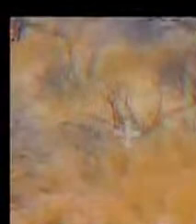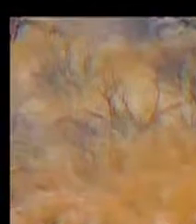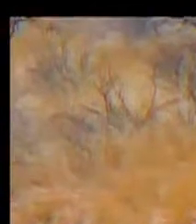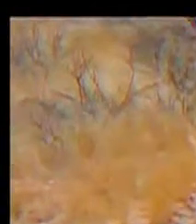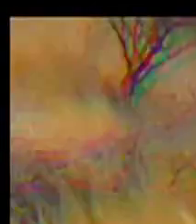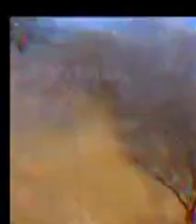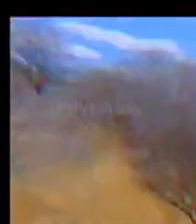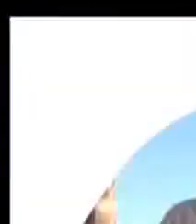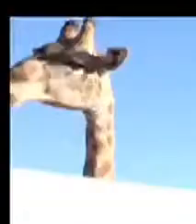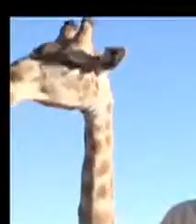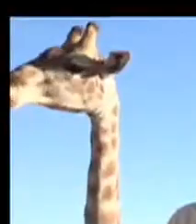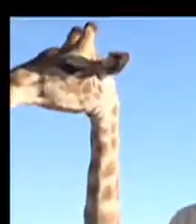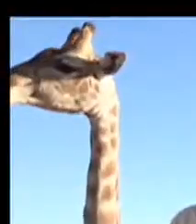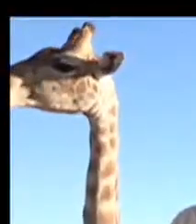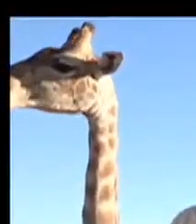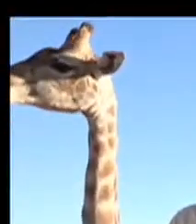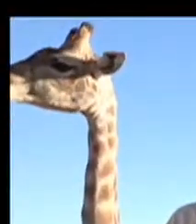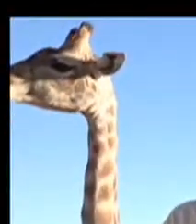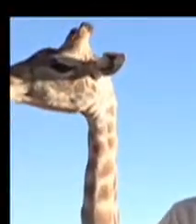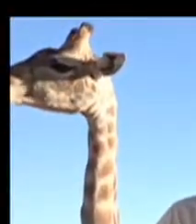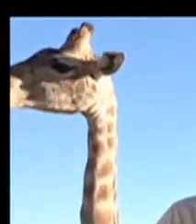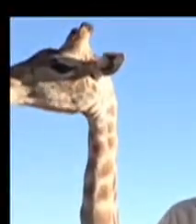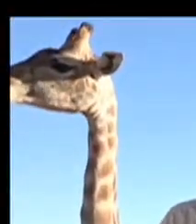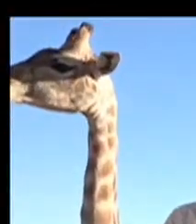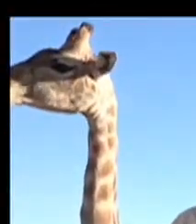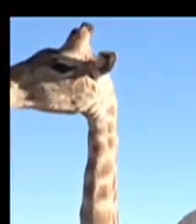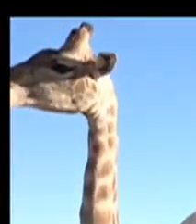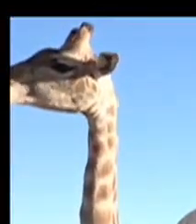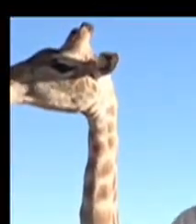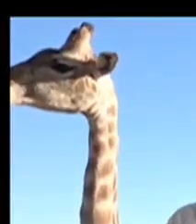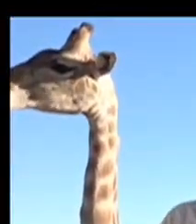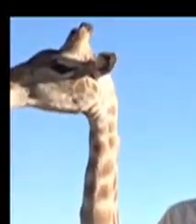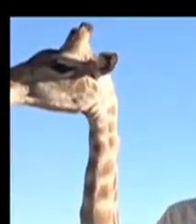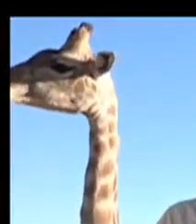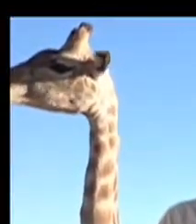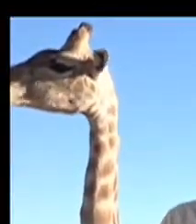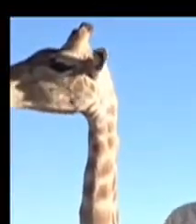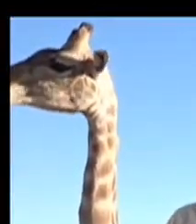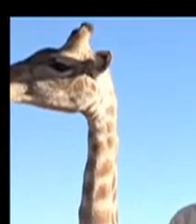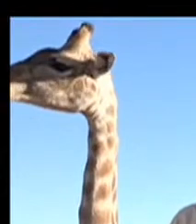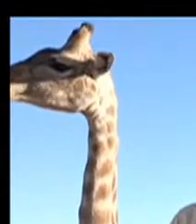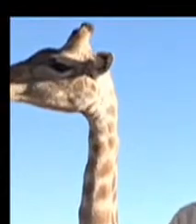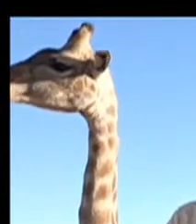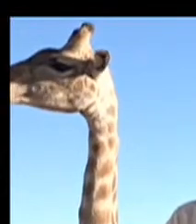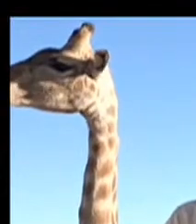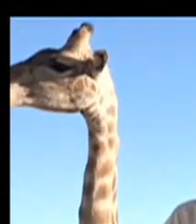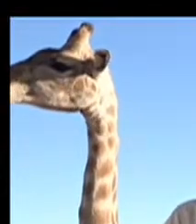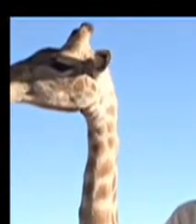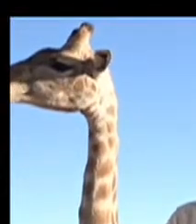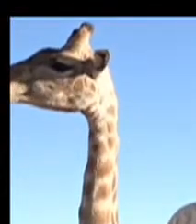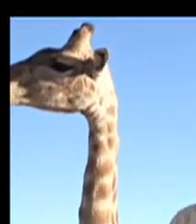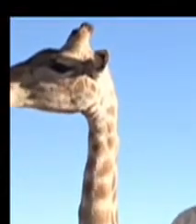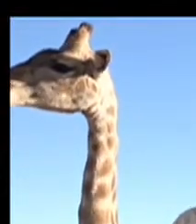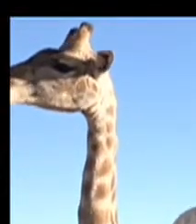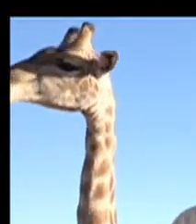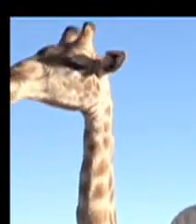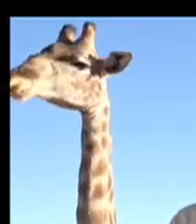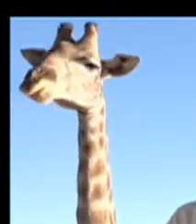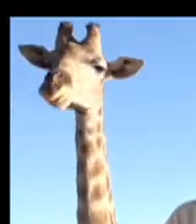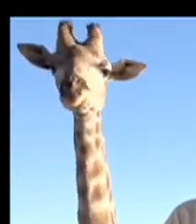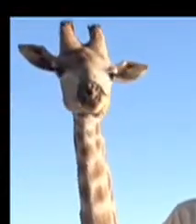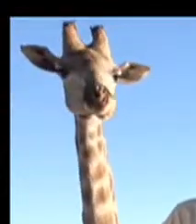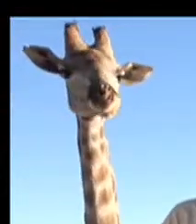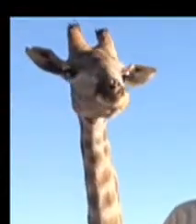Hi everyone, we are from the Giraffe Conservation Foundation, our team protecting and supporting the safety of giraffe in 15 African countries.